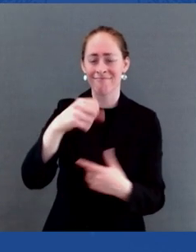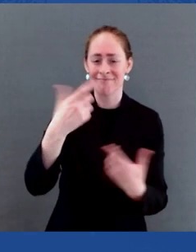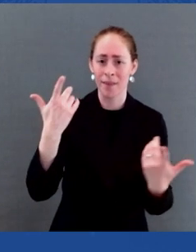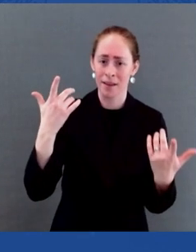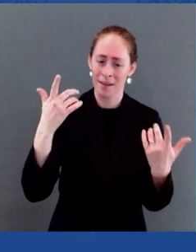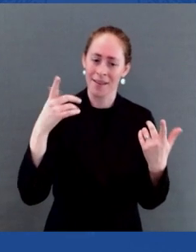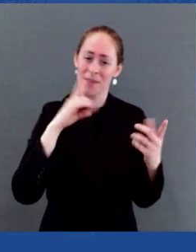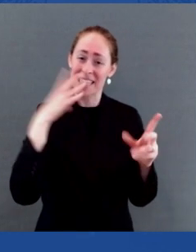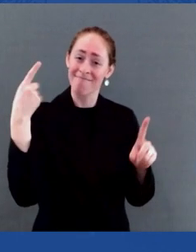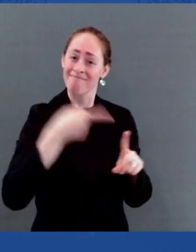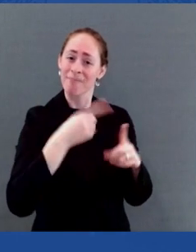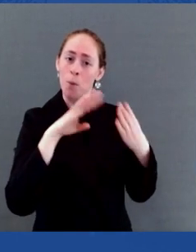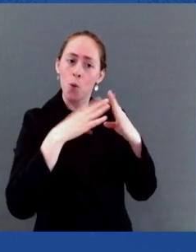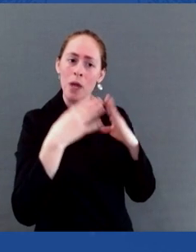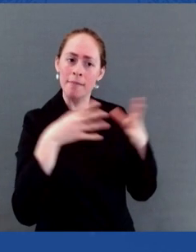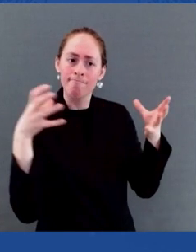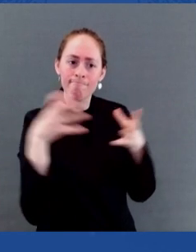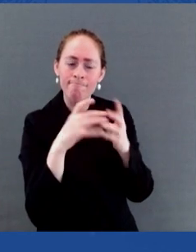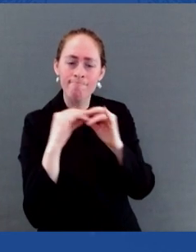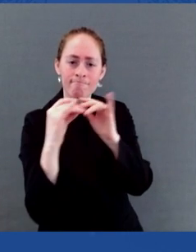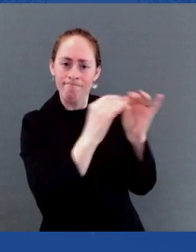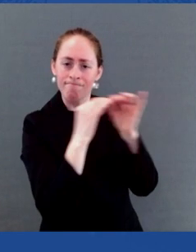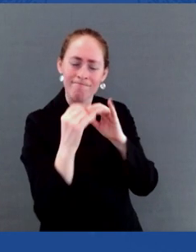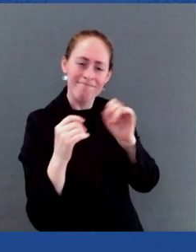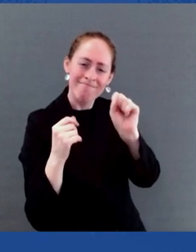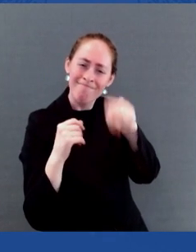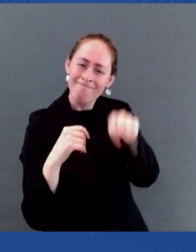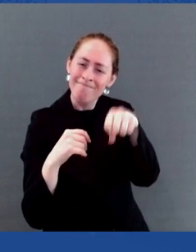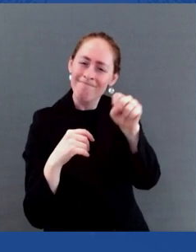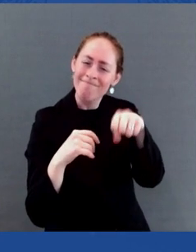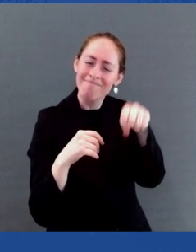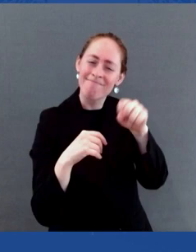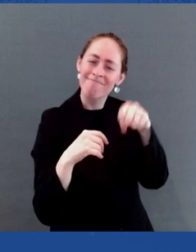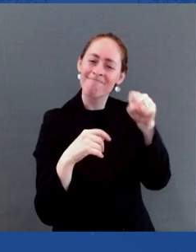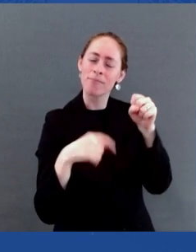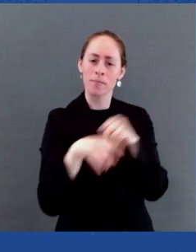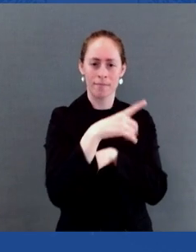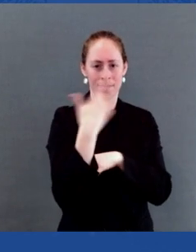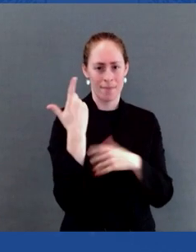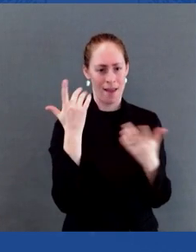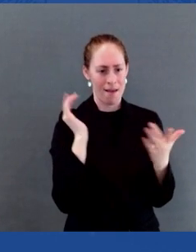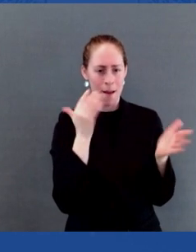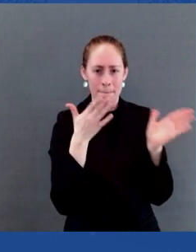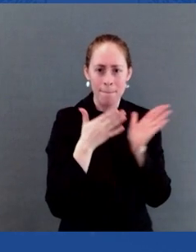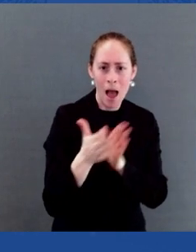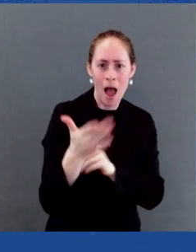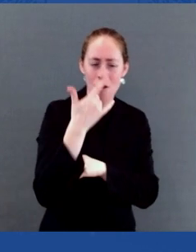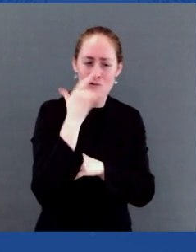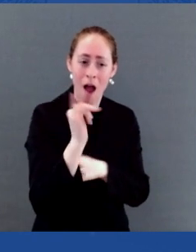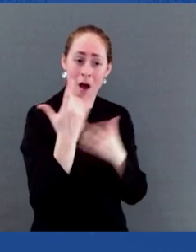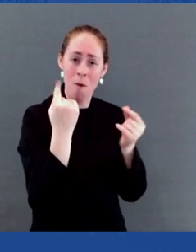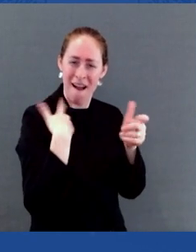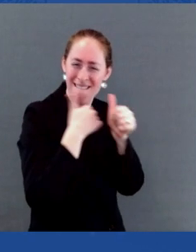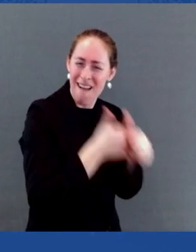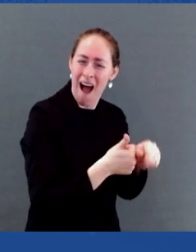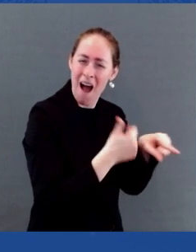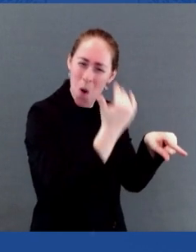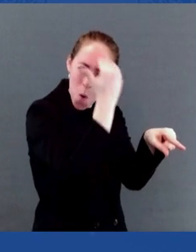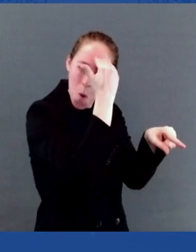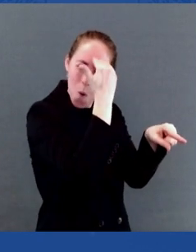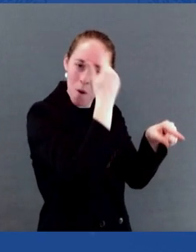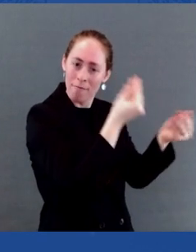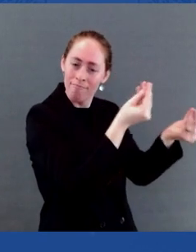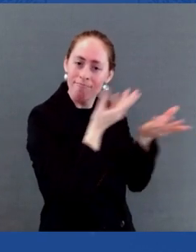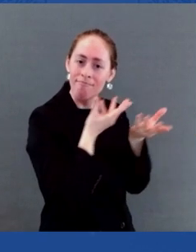latest — the latest advances in HIV prevention, diagnosis, and treatment are available to everyone, regardless of their age,